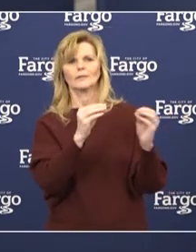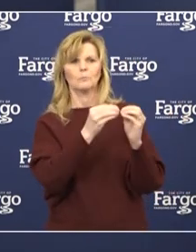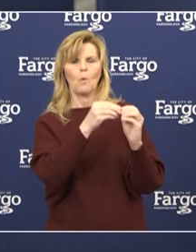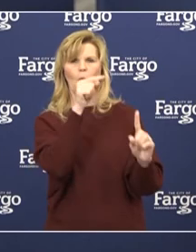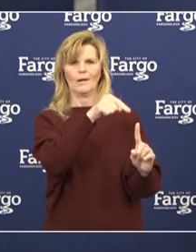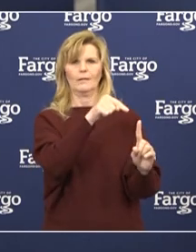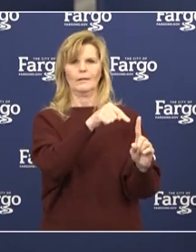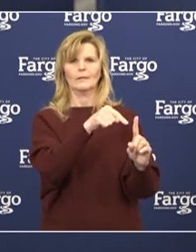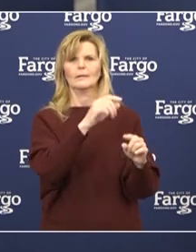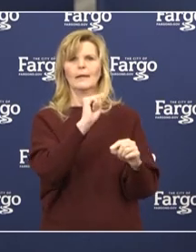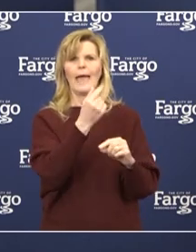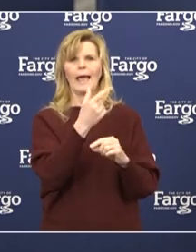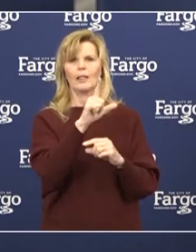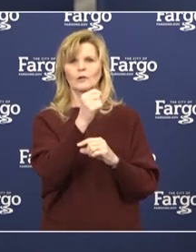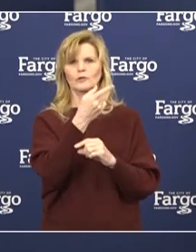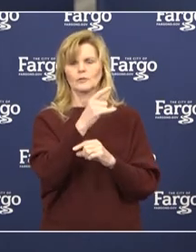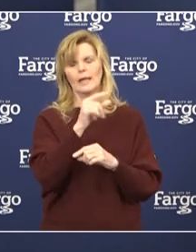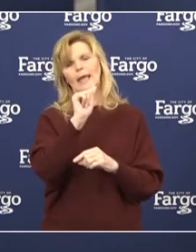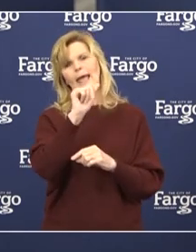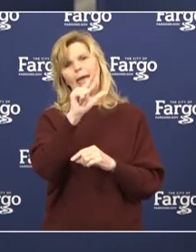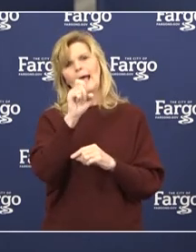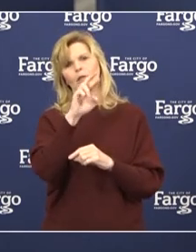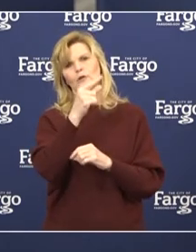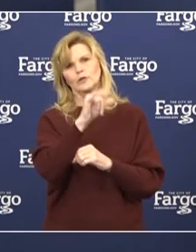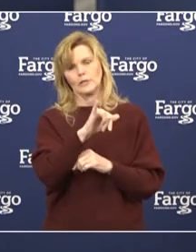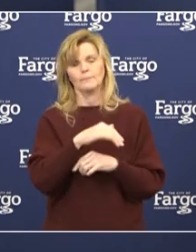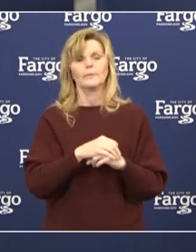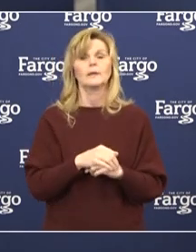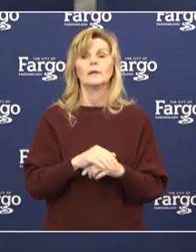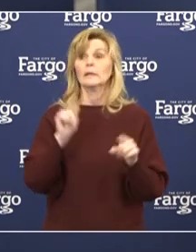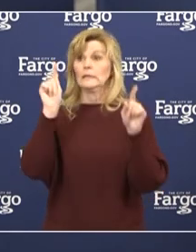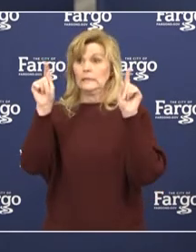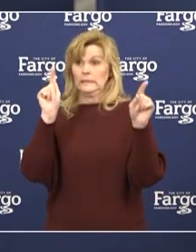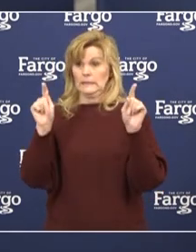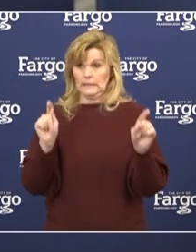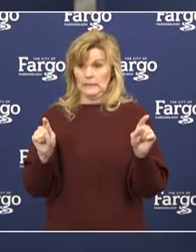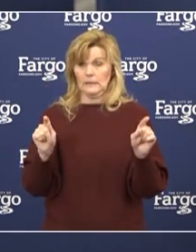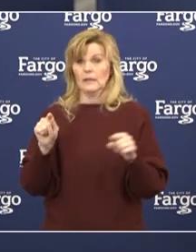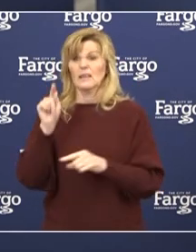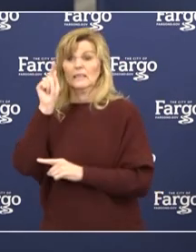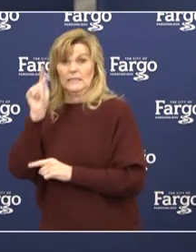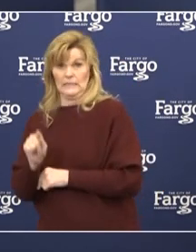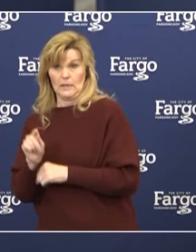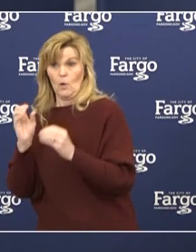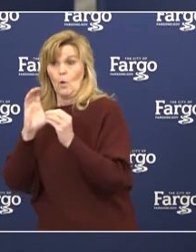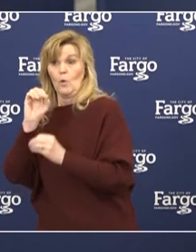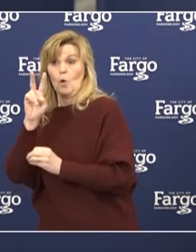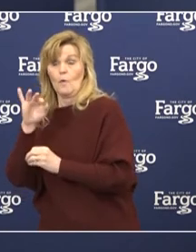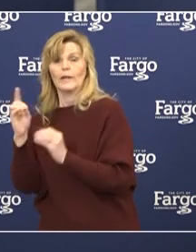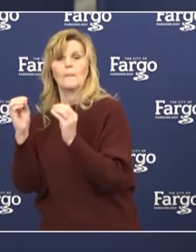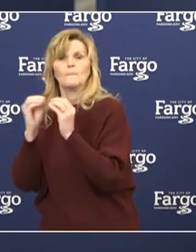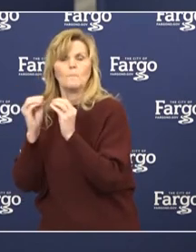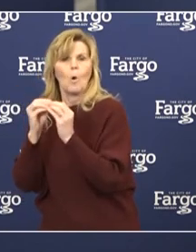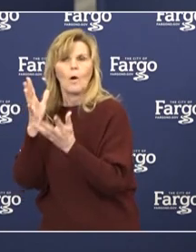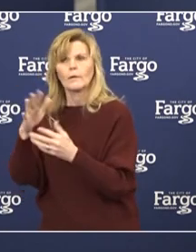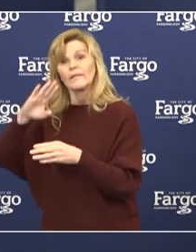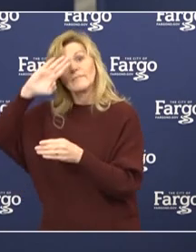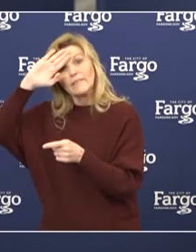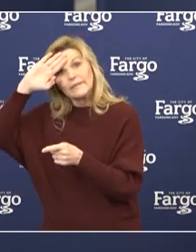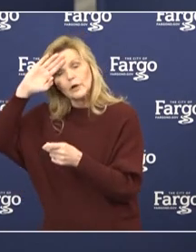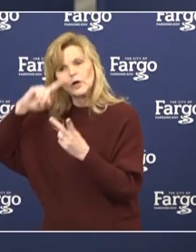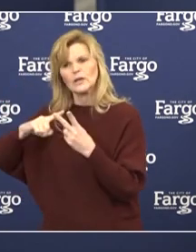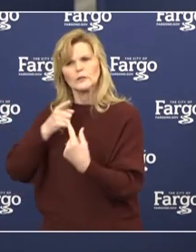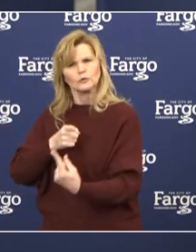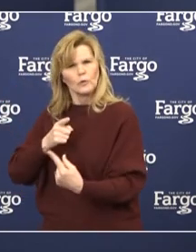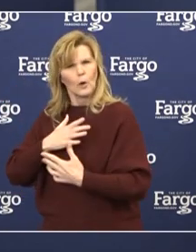problem. Those symptoms that are consistent with a possible COVID infection would be, that are more worrisome, would be a fever, shortness